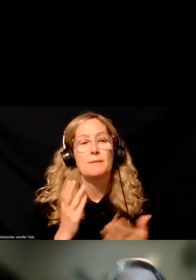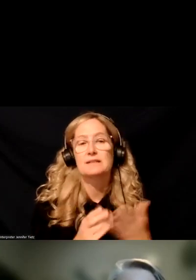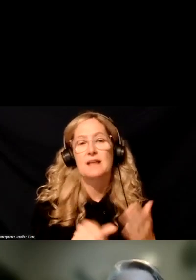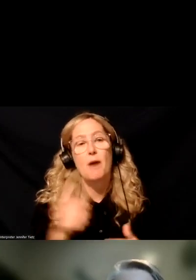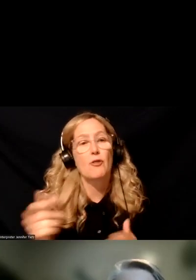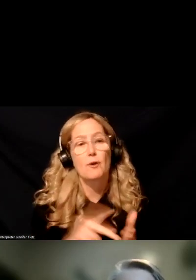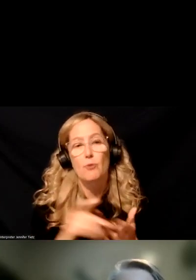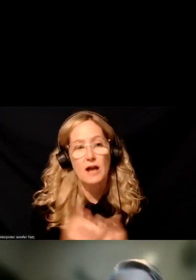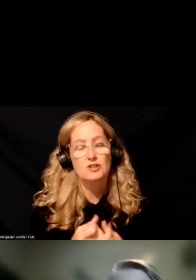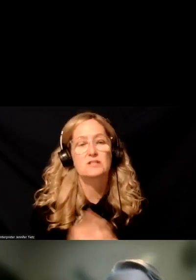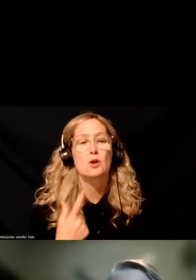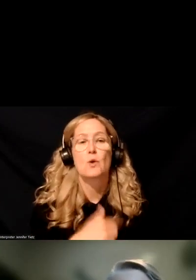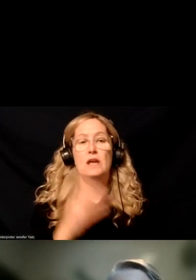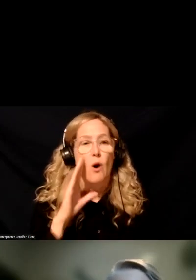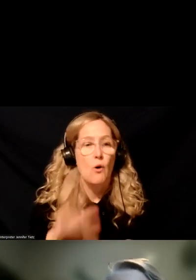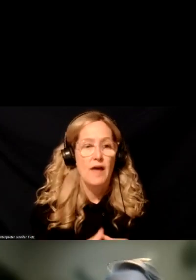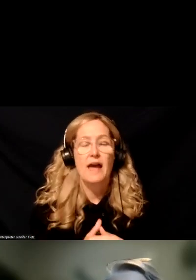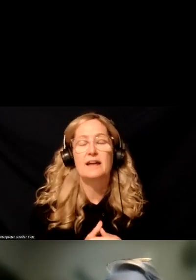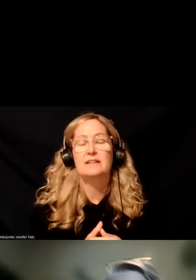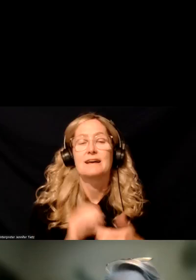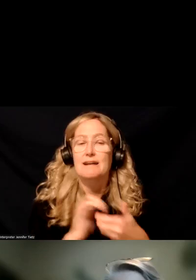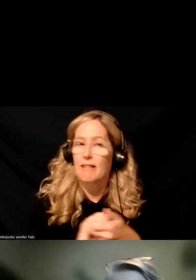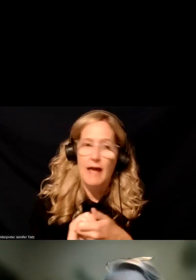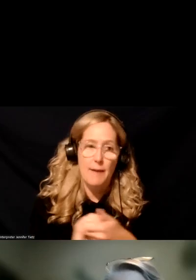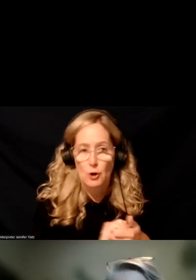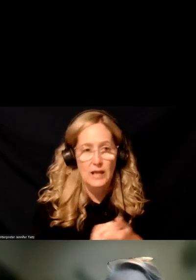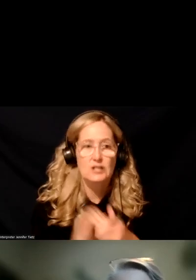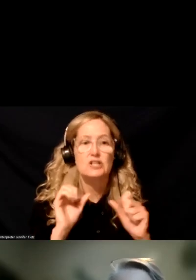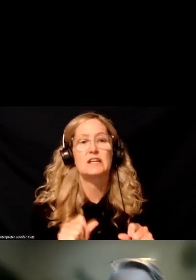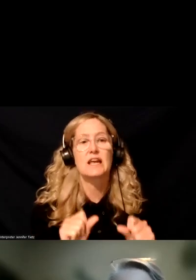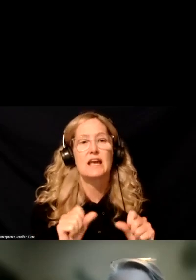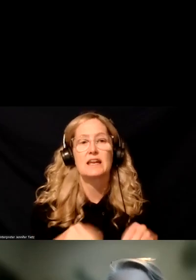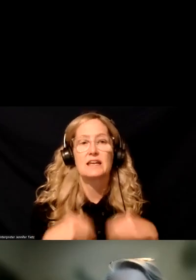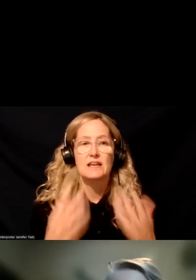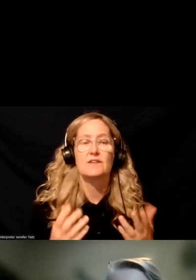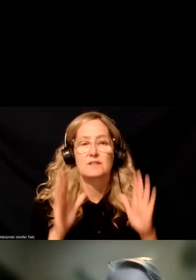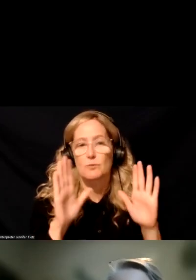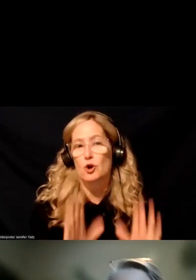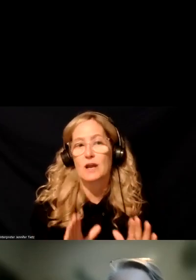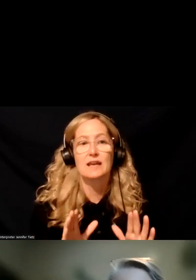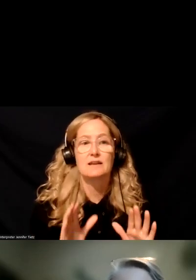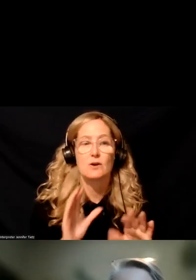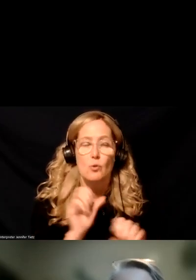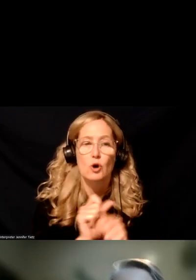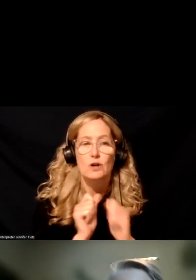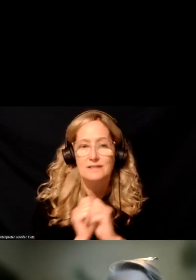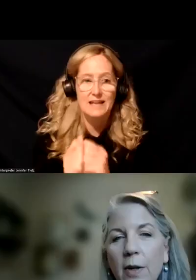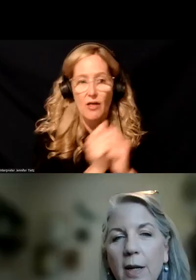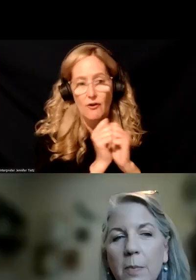projects. And we know that, uh, collaboration can lend itself to some great collective impact and really exponentially